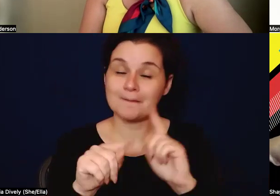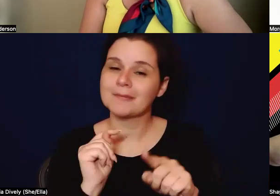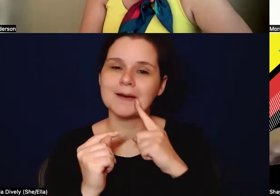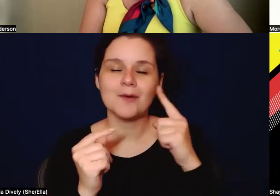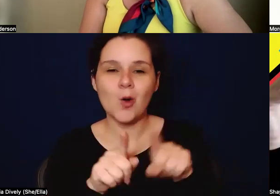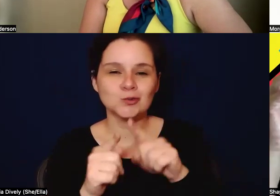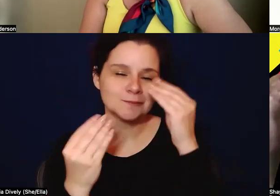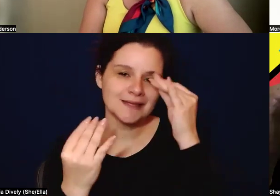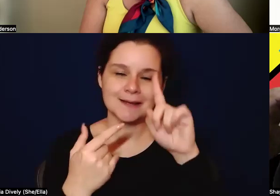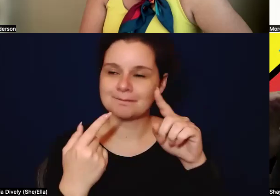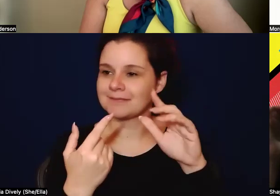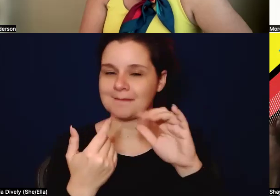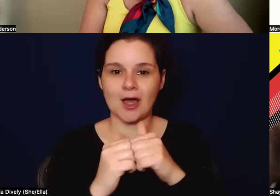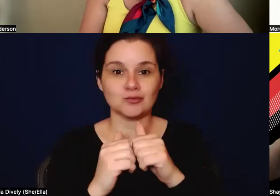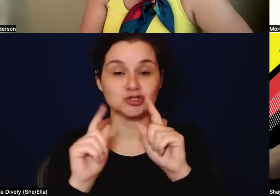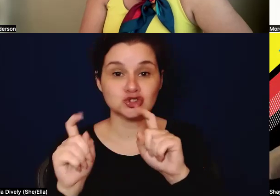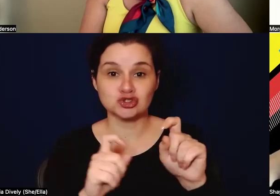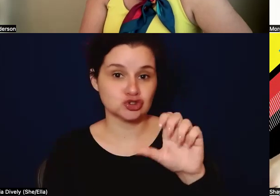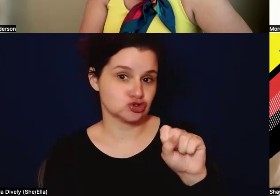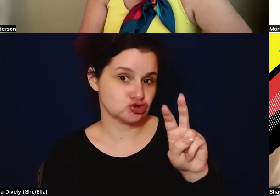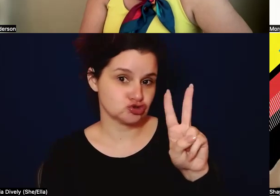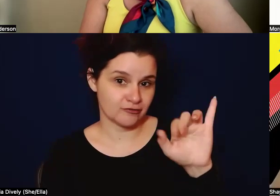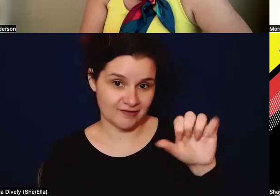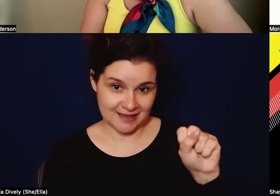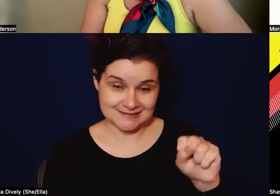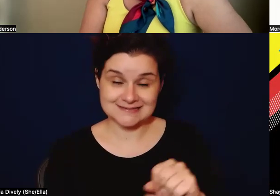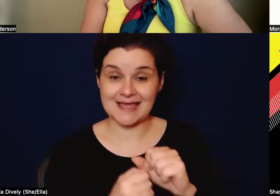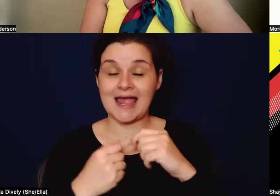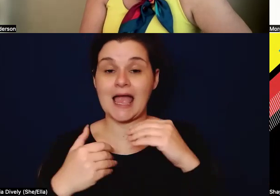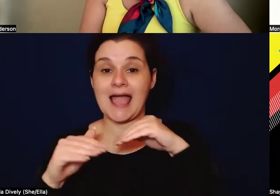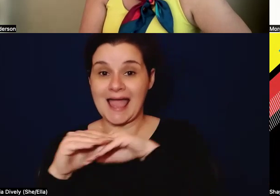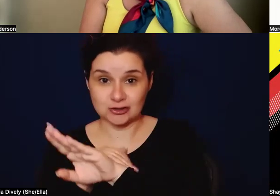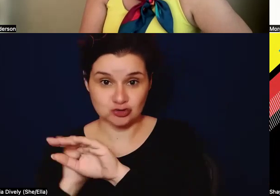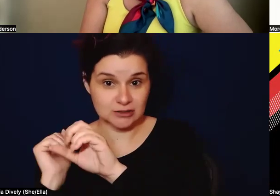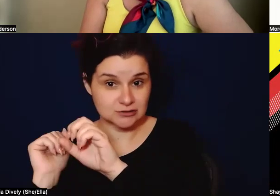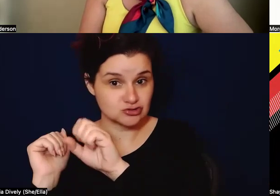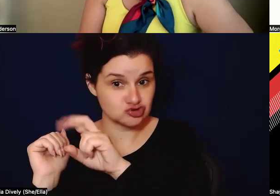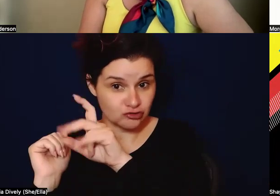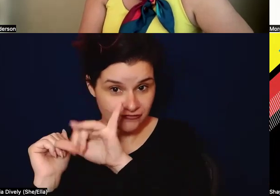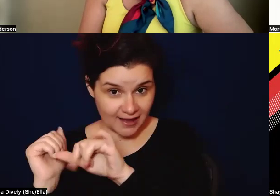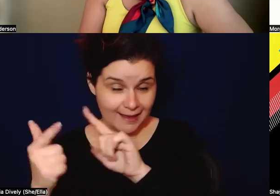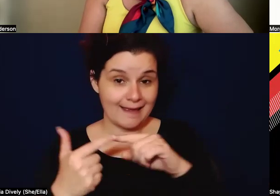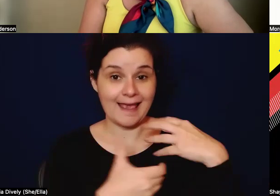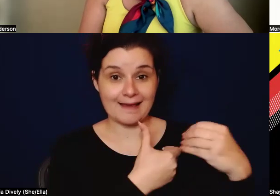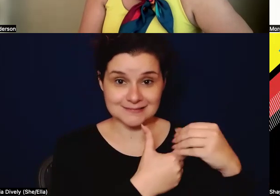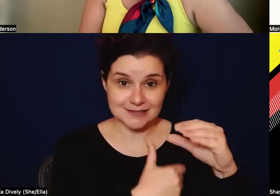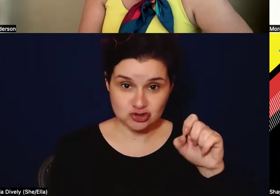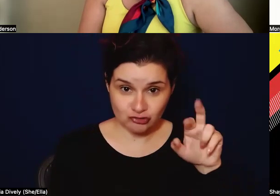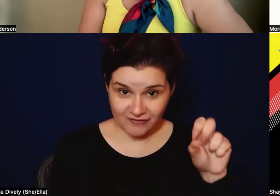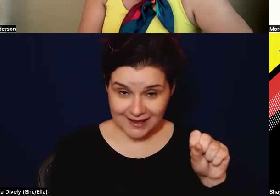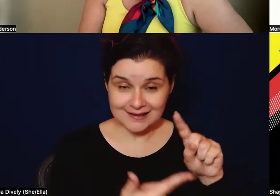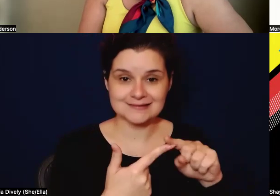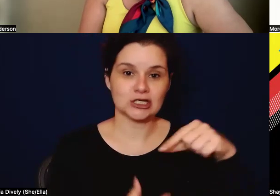about, you know, things like surveys, um, entry exit surveys, again, the QR code, right. Also thinking about